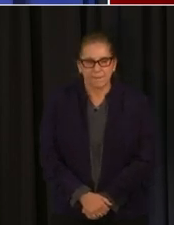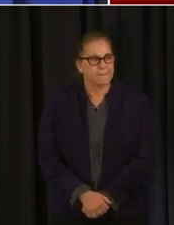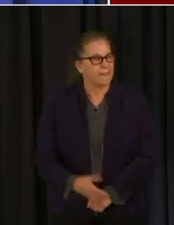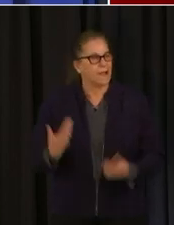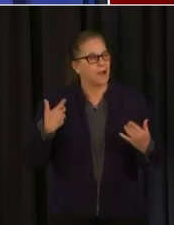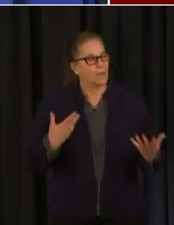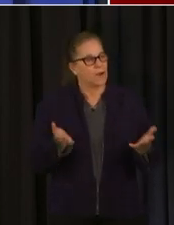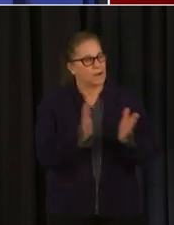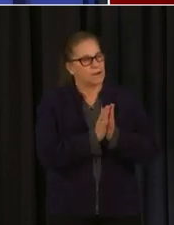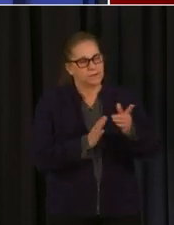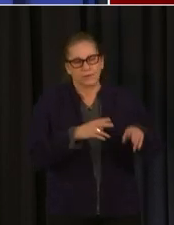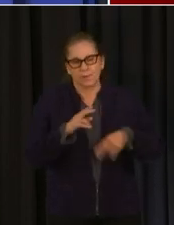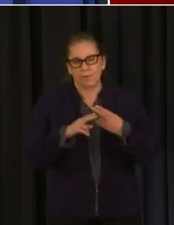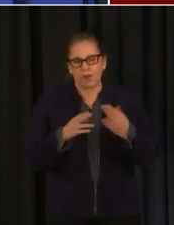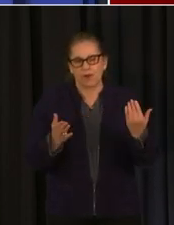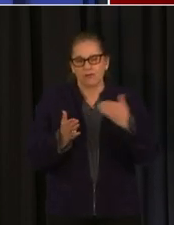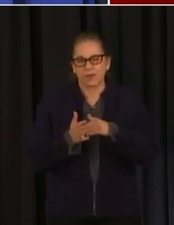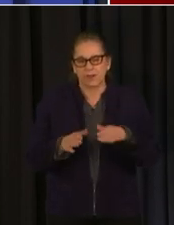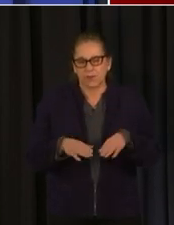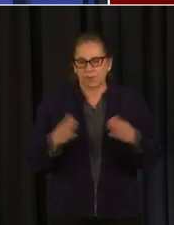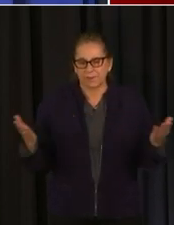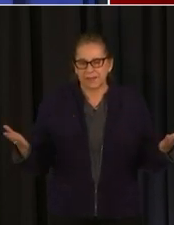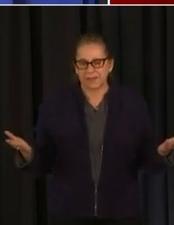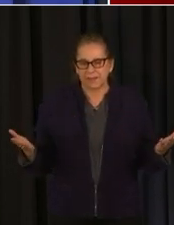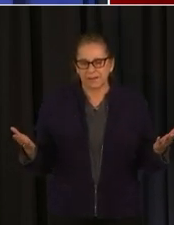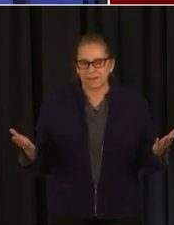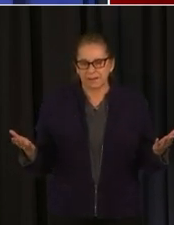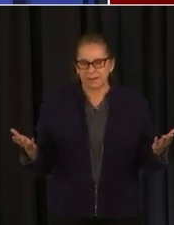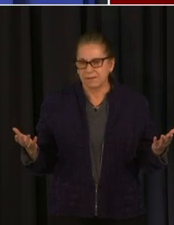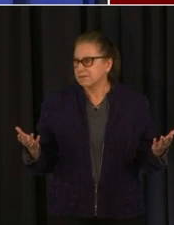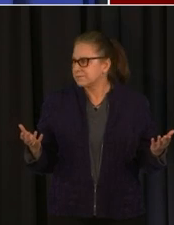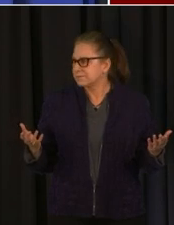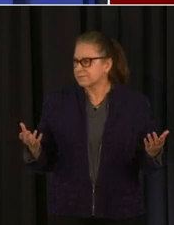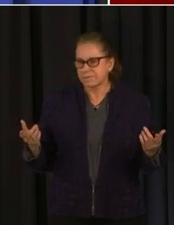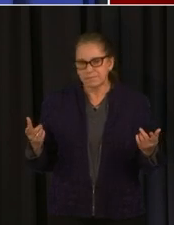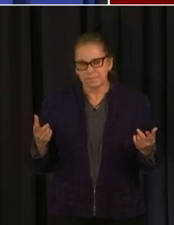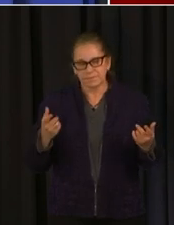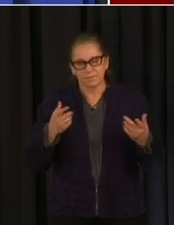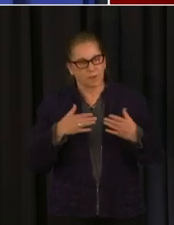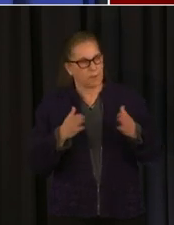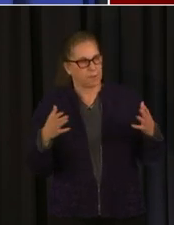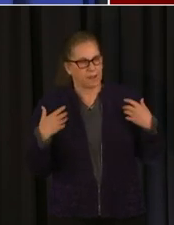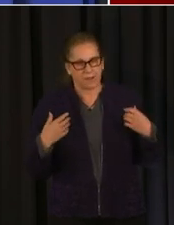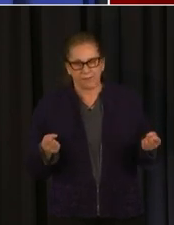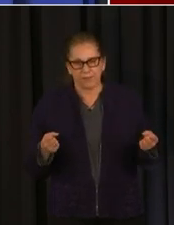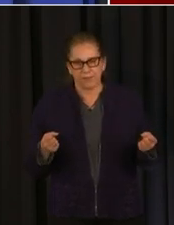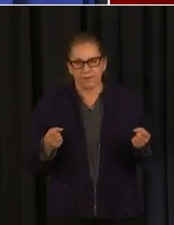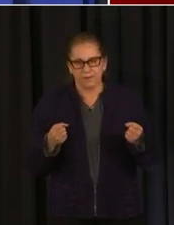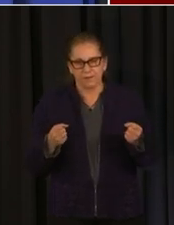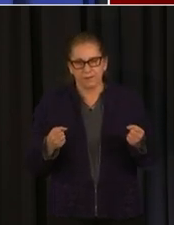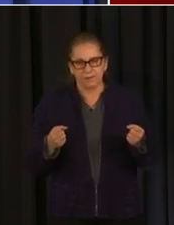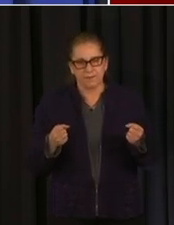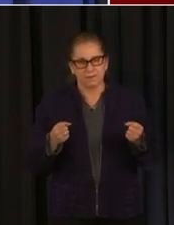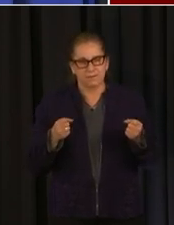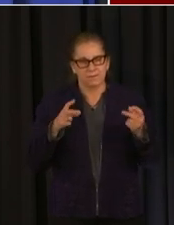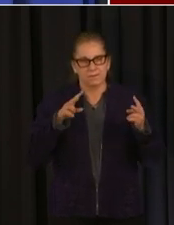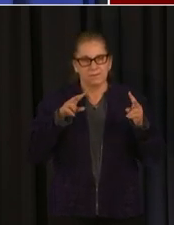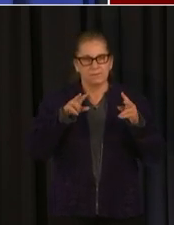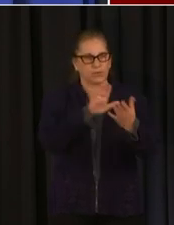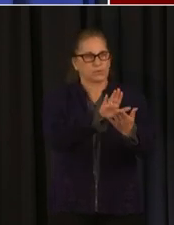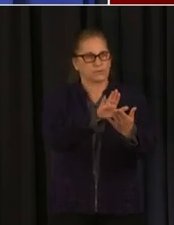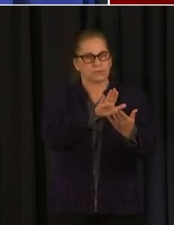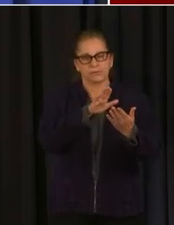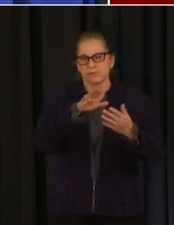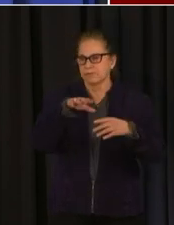functions that we may be reimagining as well uh we've launched a host of testing options throughout the district uh you can be tested at